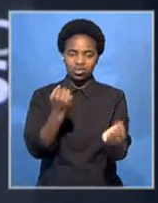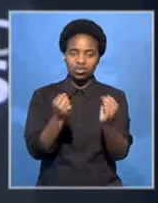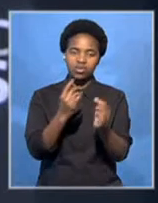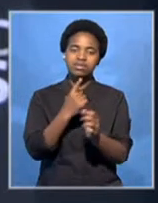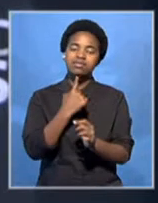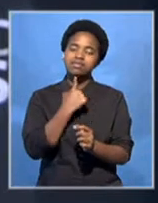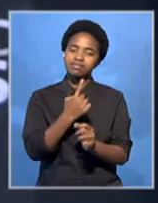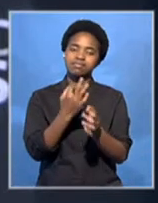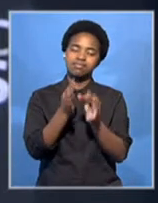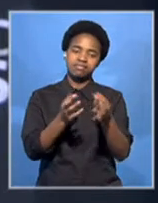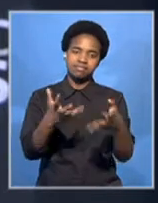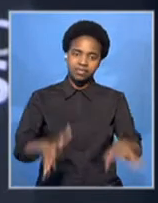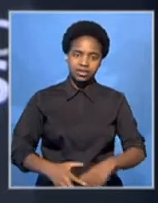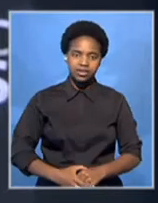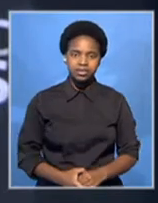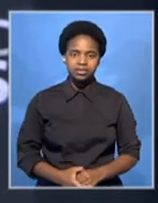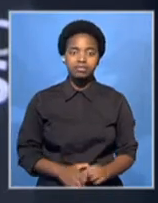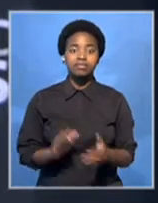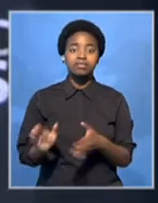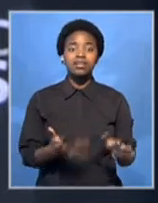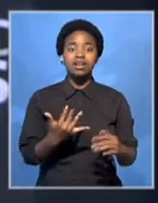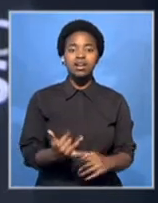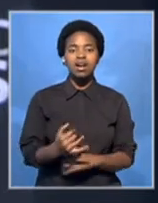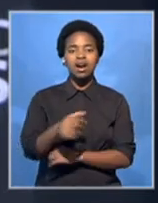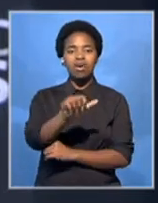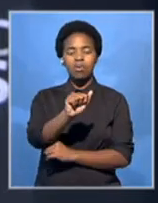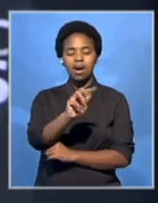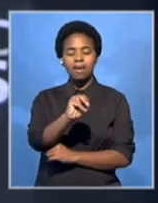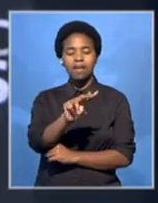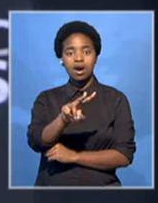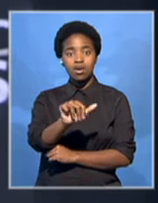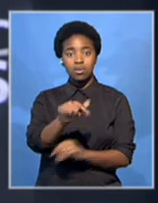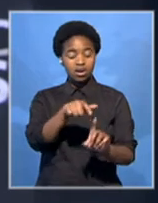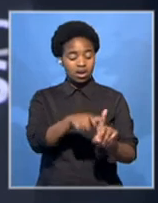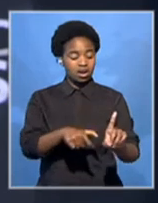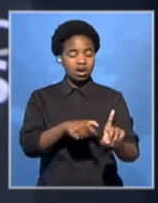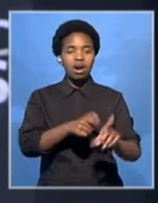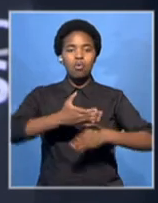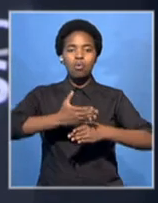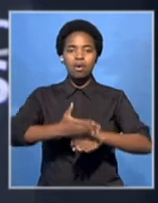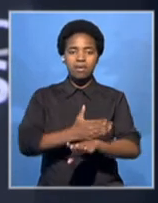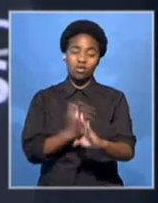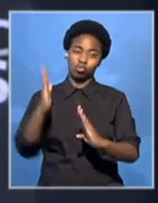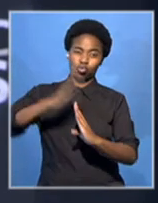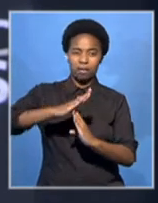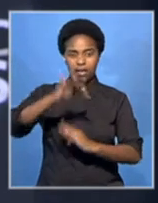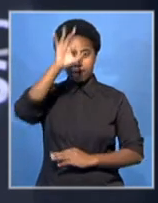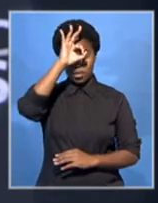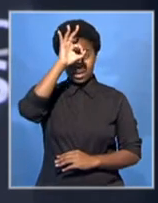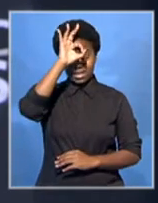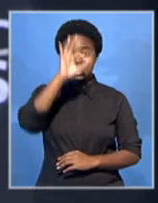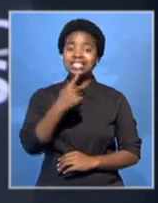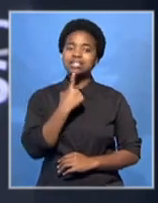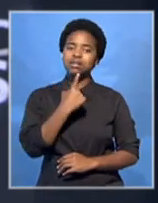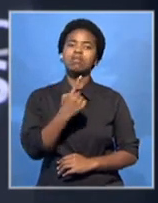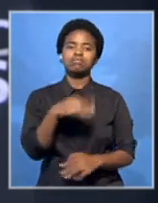The North Haoteng High Court has reserved judgment in the case involving the suspension of Hawke's Head Anwar Dramat. The Helen Sussman Foundation launched